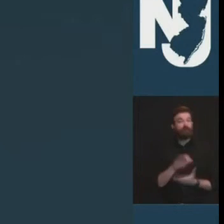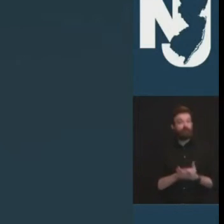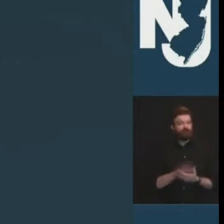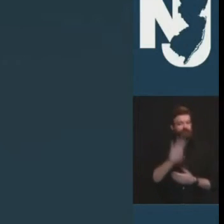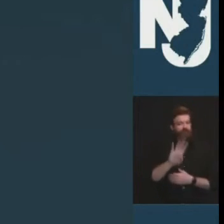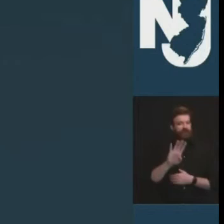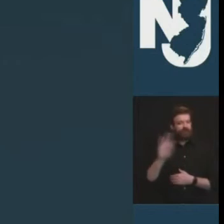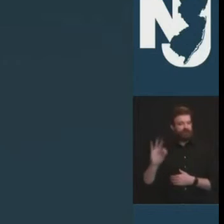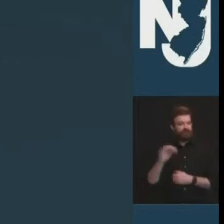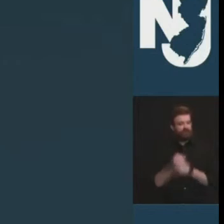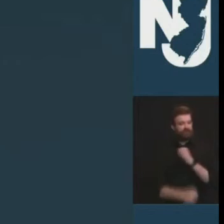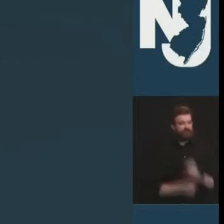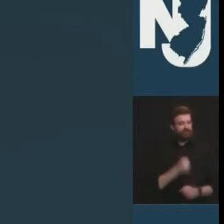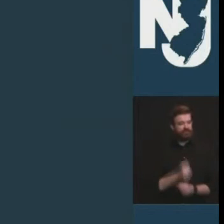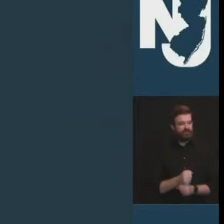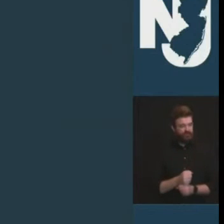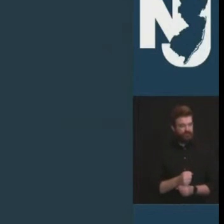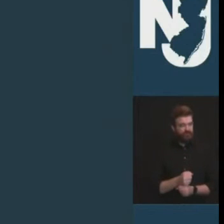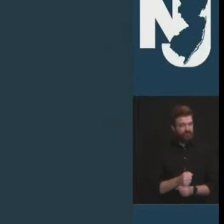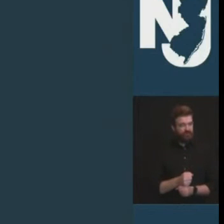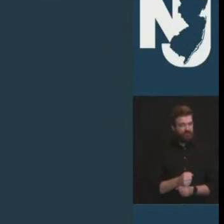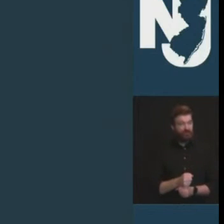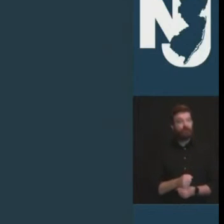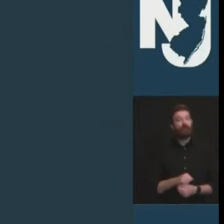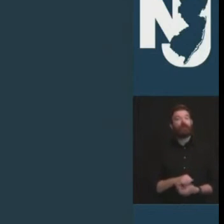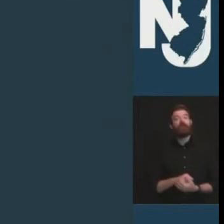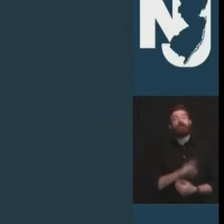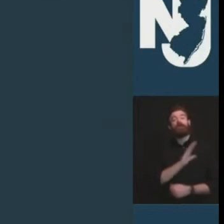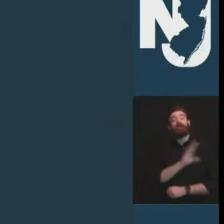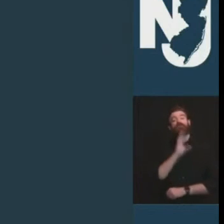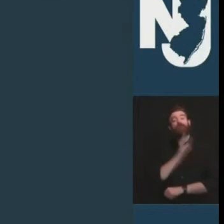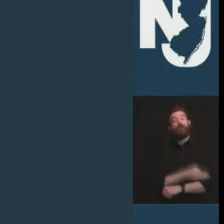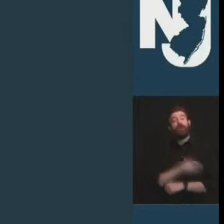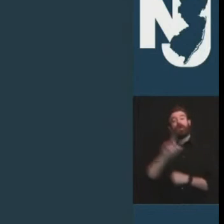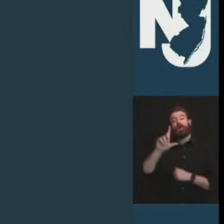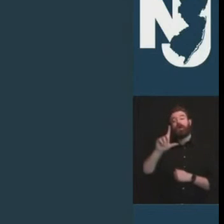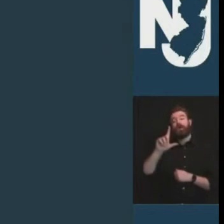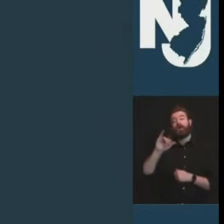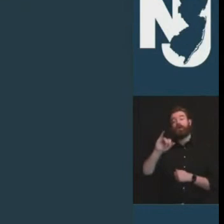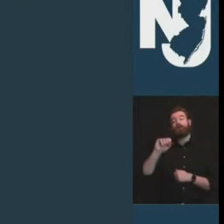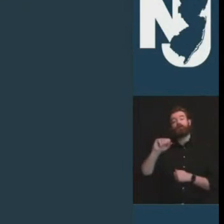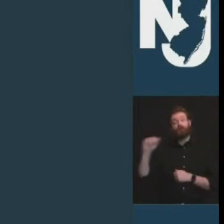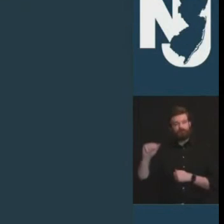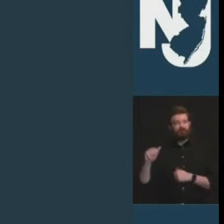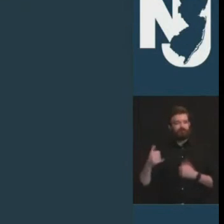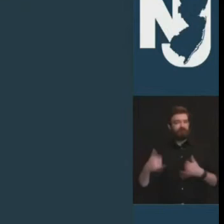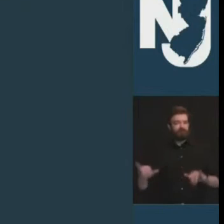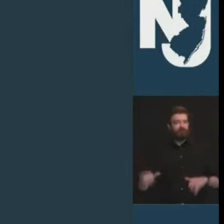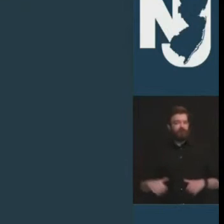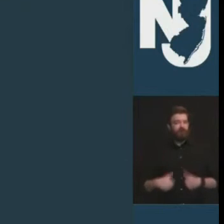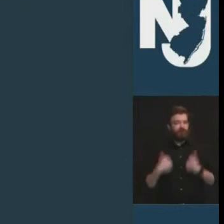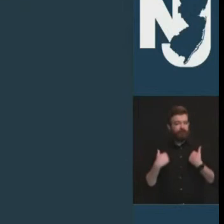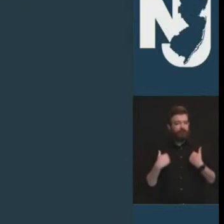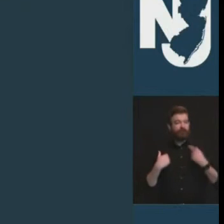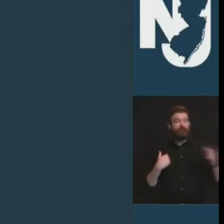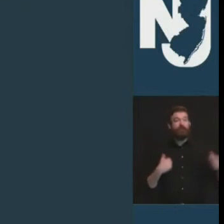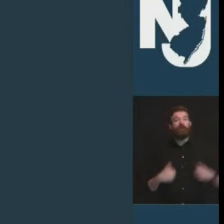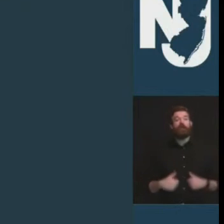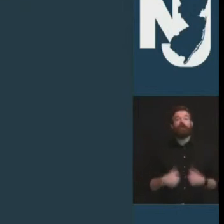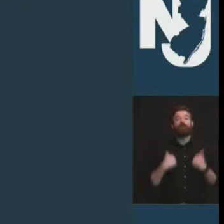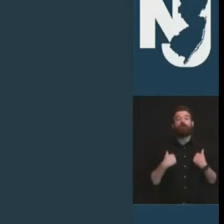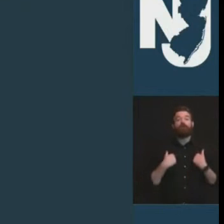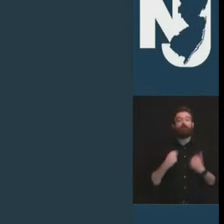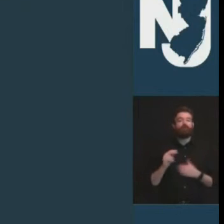he's also survived by his daughter lisa with whom i had the great honor of speaking she hangs her hat in north wildwood and the